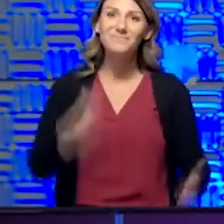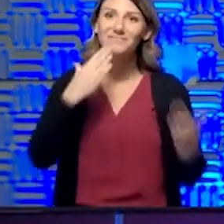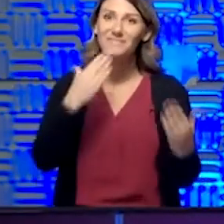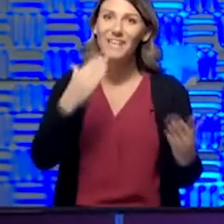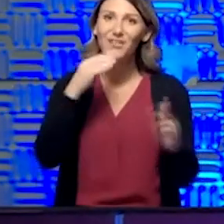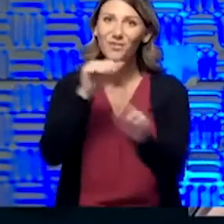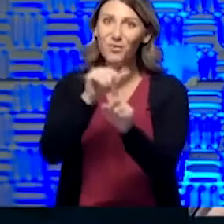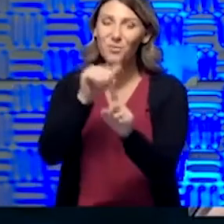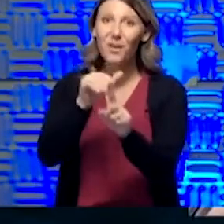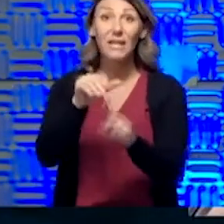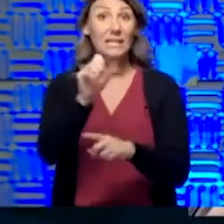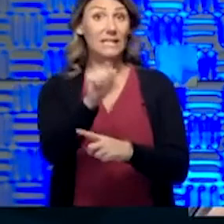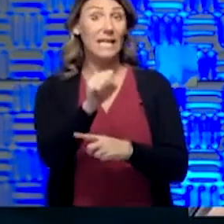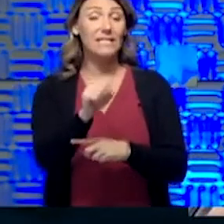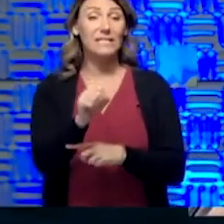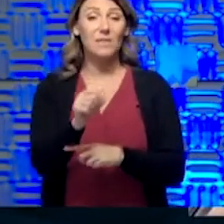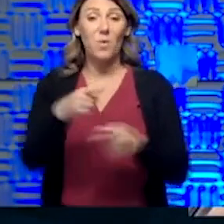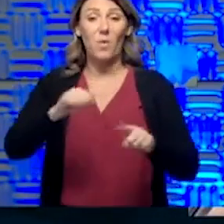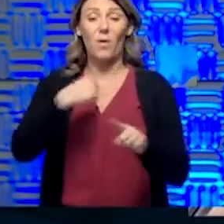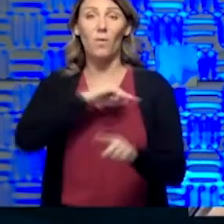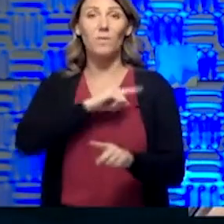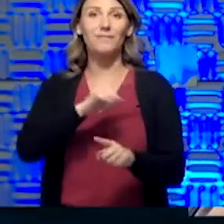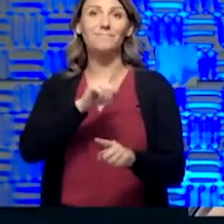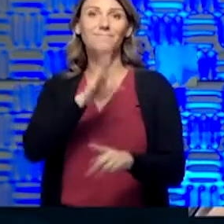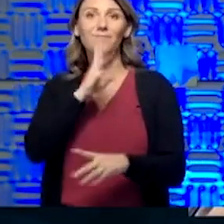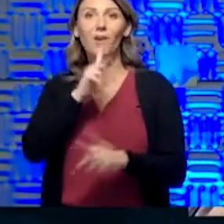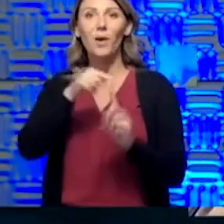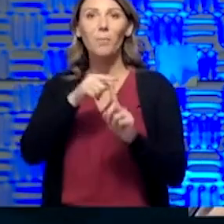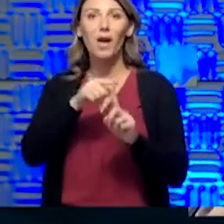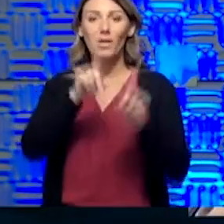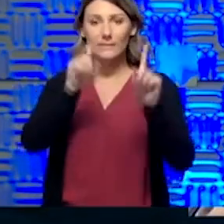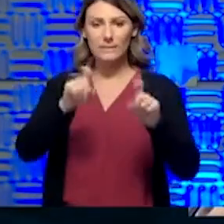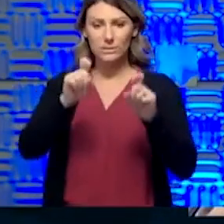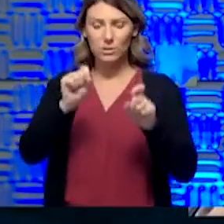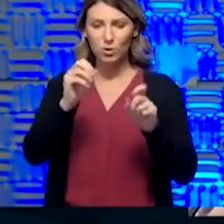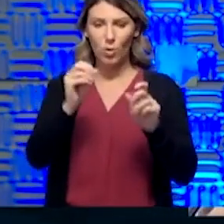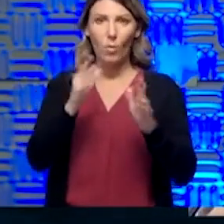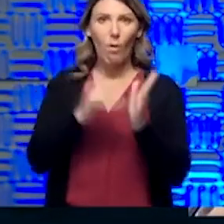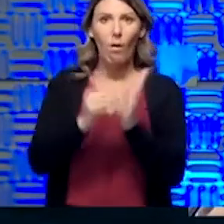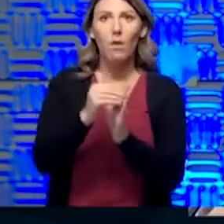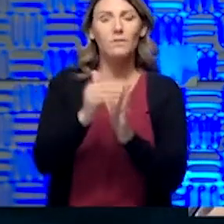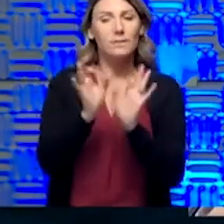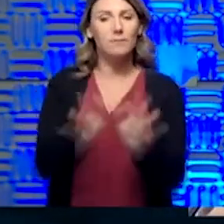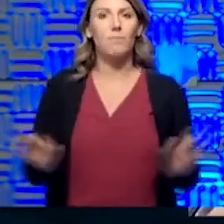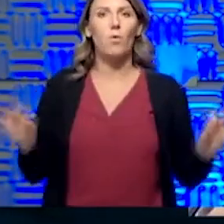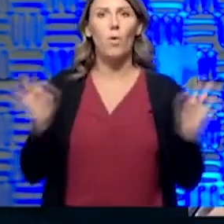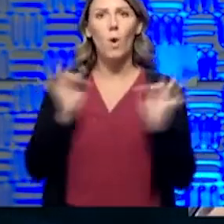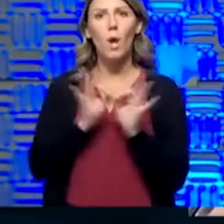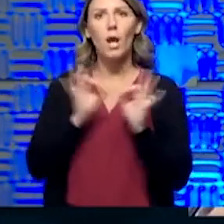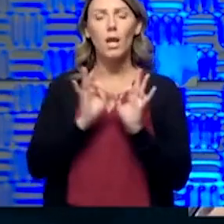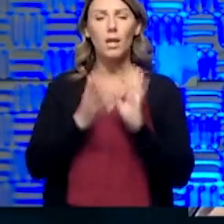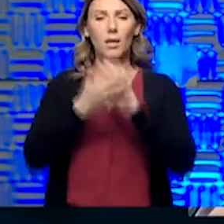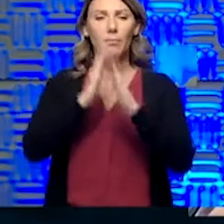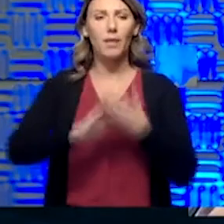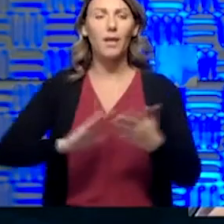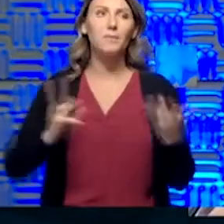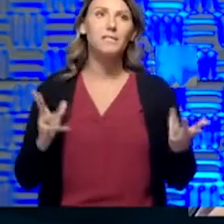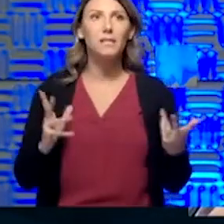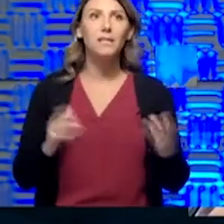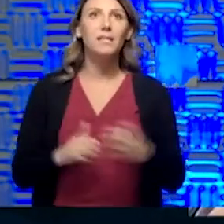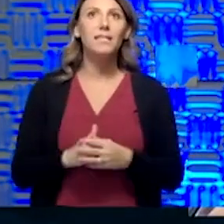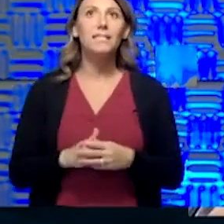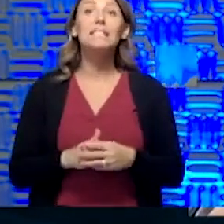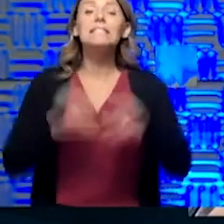the reminder. Why we talk about testing so often is that testing is important. It becomes – I shouldn't say it that way.